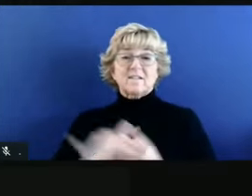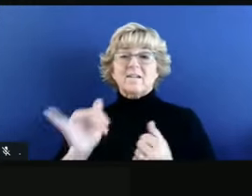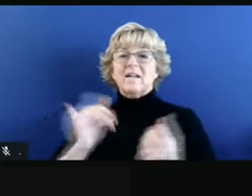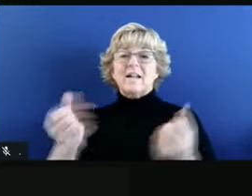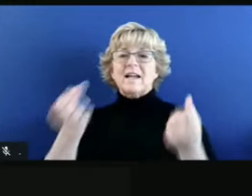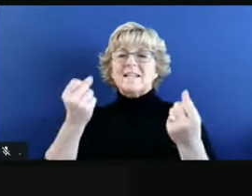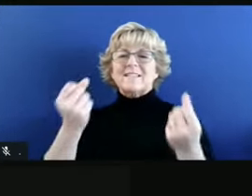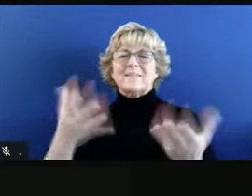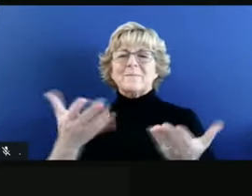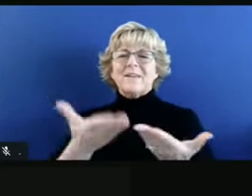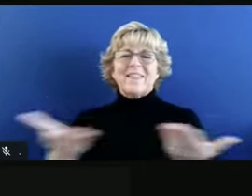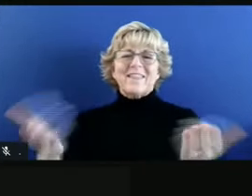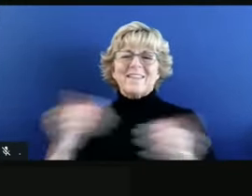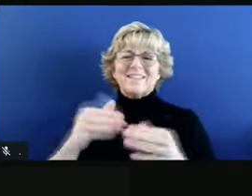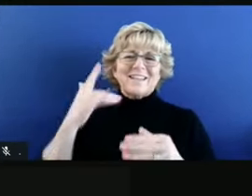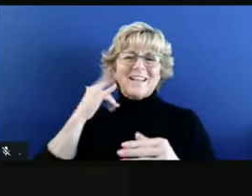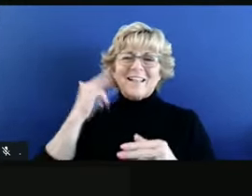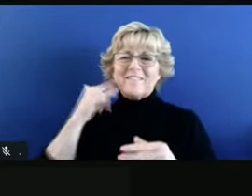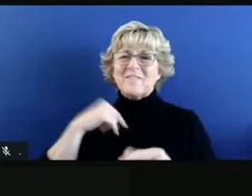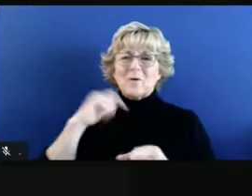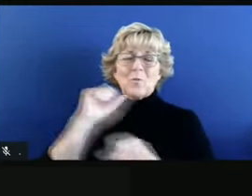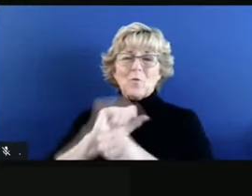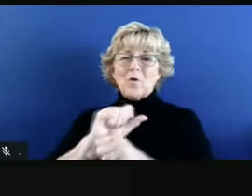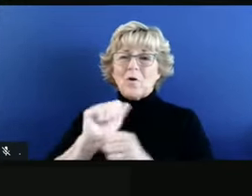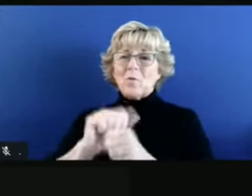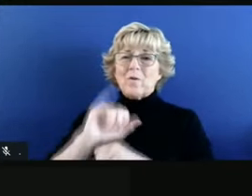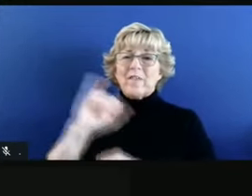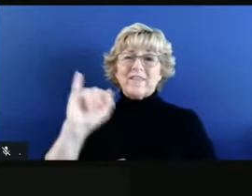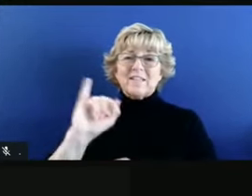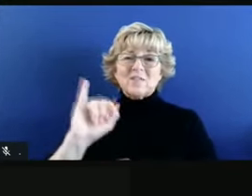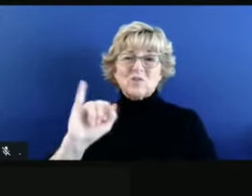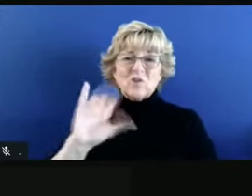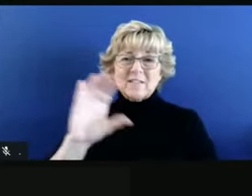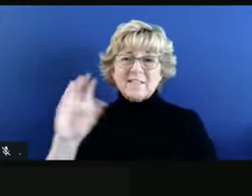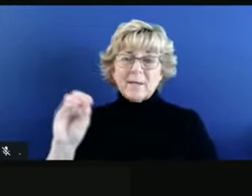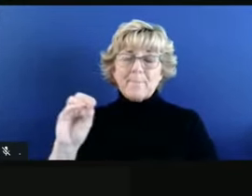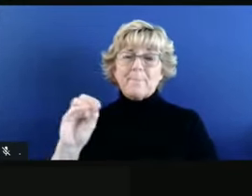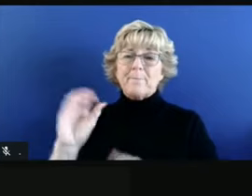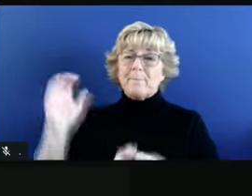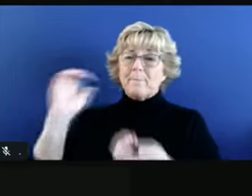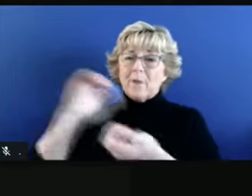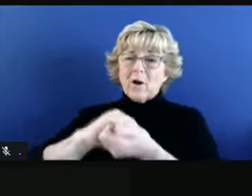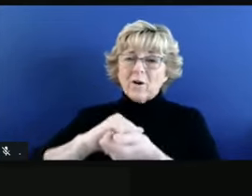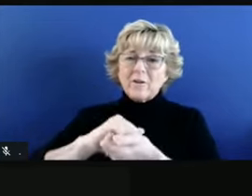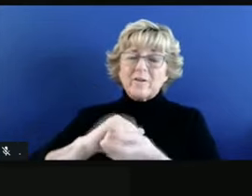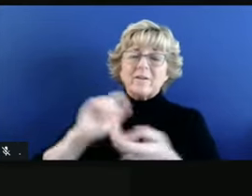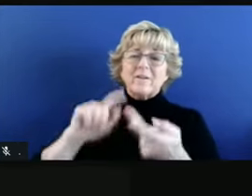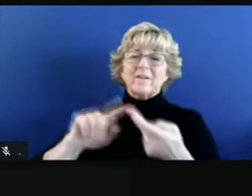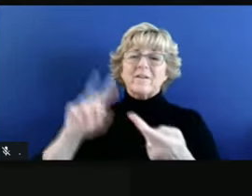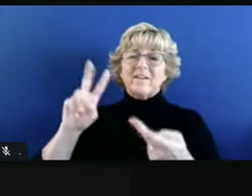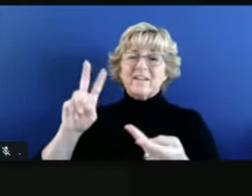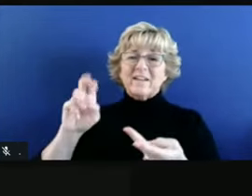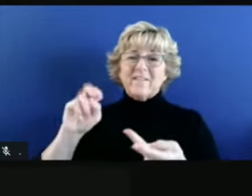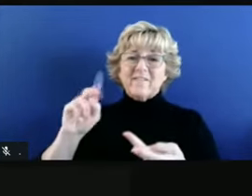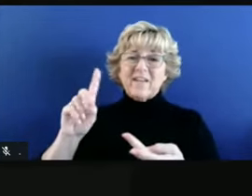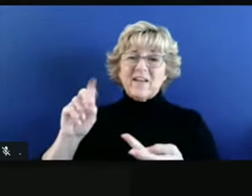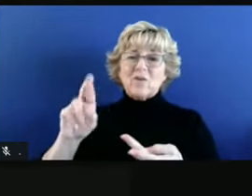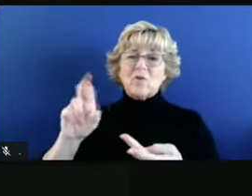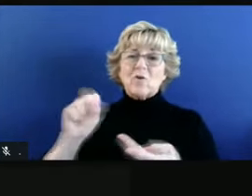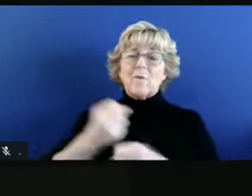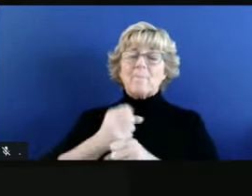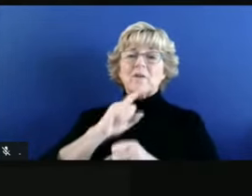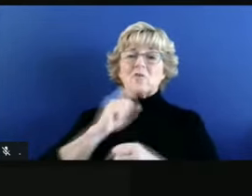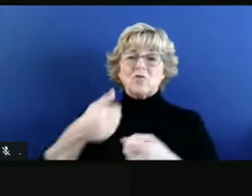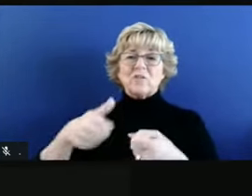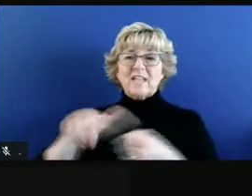essential things here in California, we're working with our insurance partners and vendors to make sure that it's covered and fully